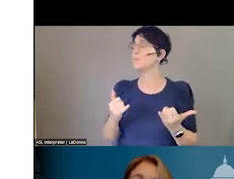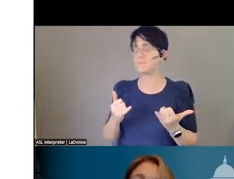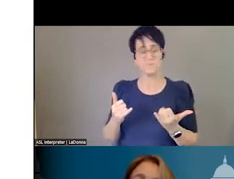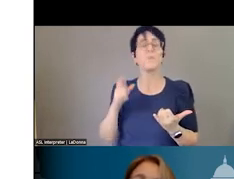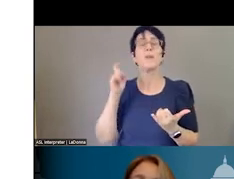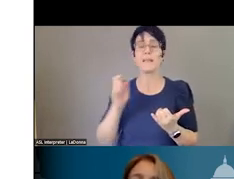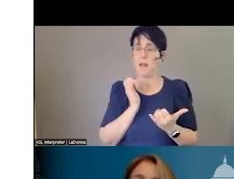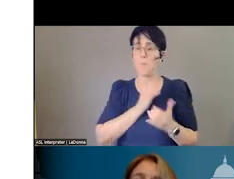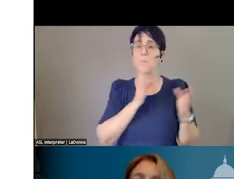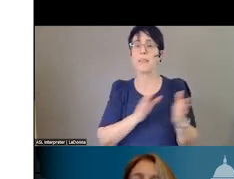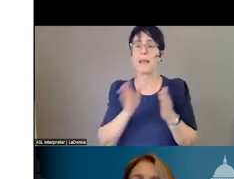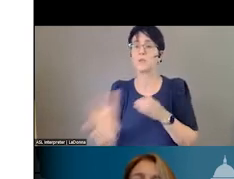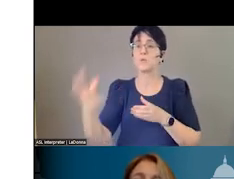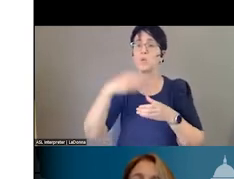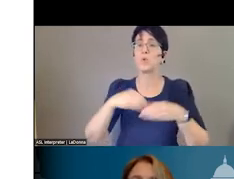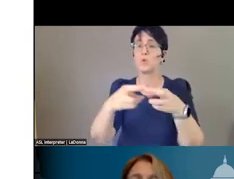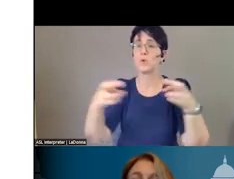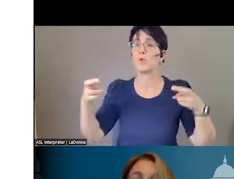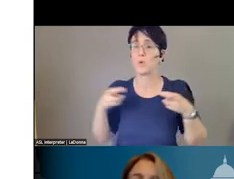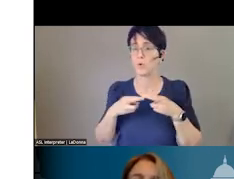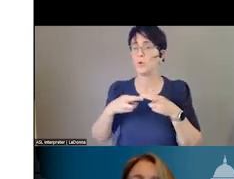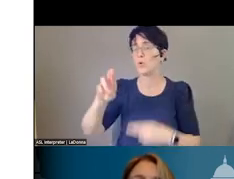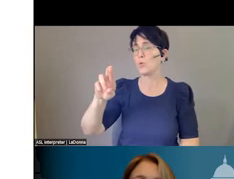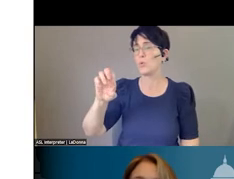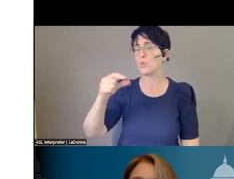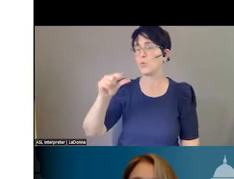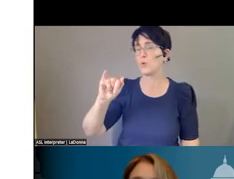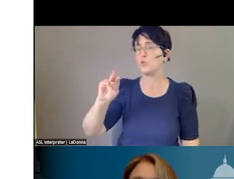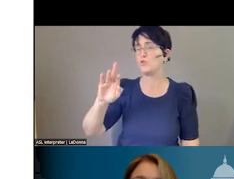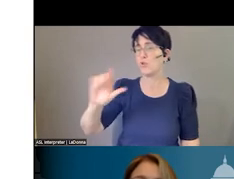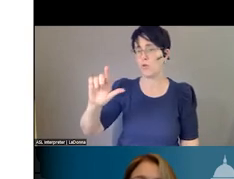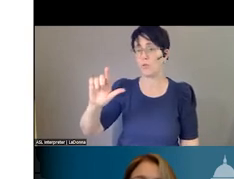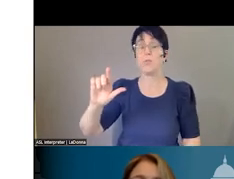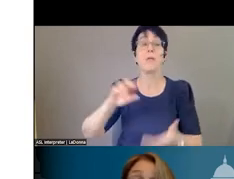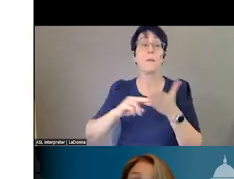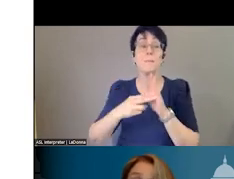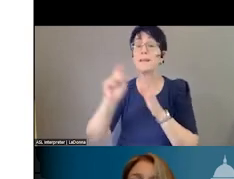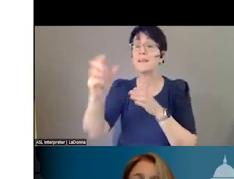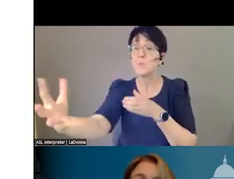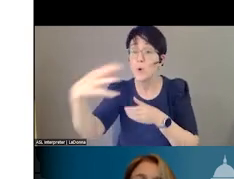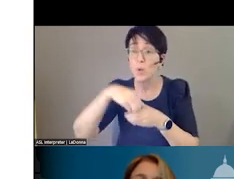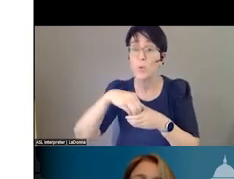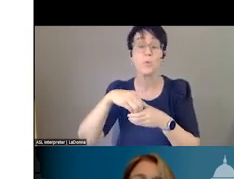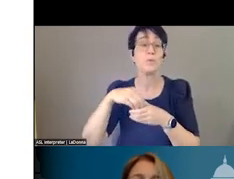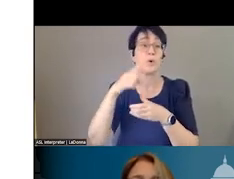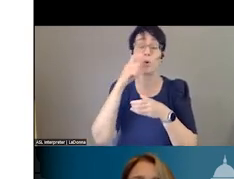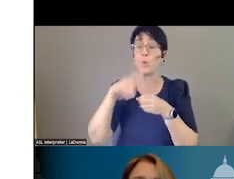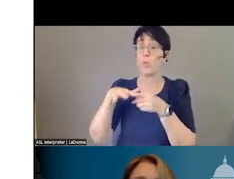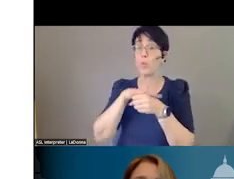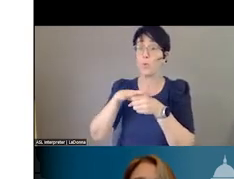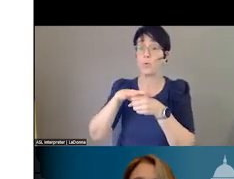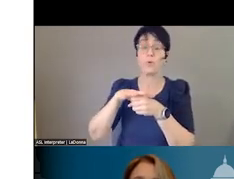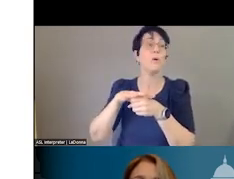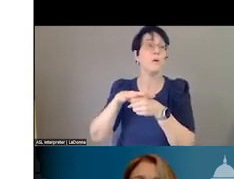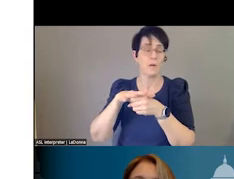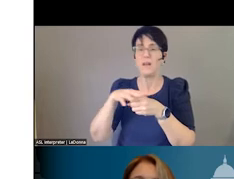And so Senator Dinkra and I really want to involve more of the leaders on the elected and leaders like providers.